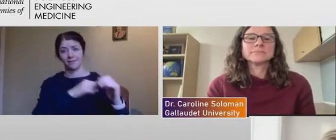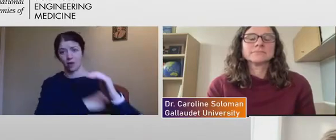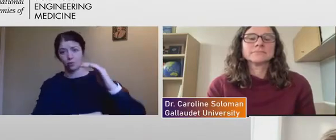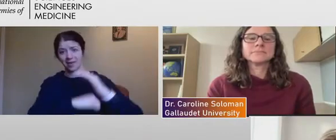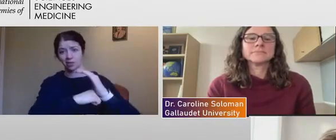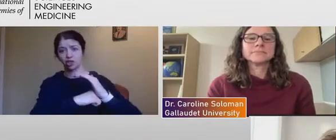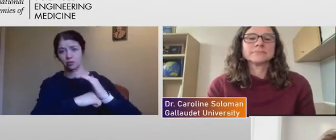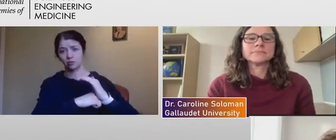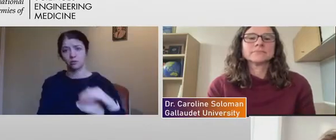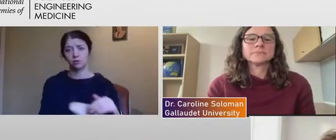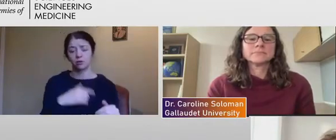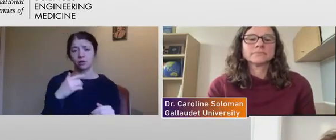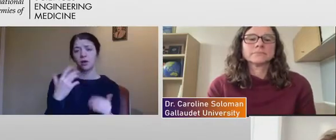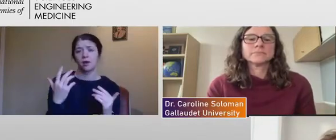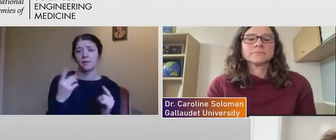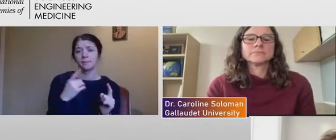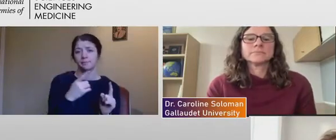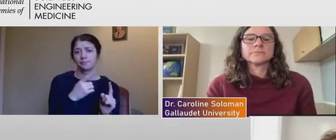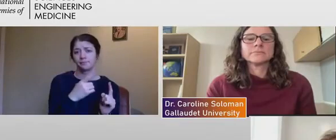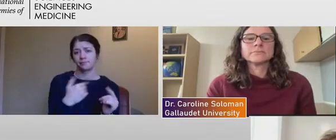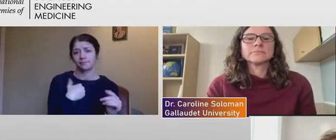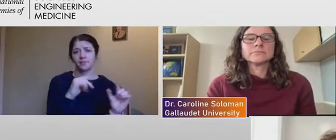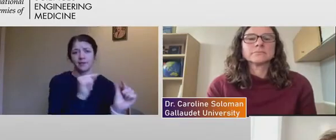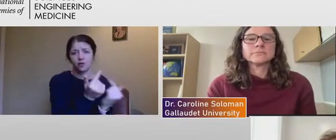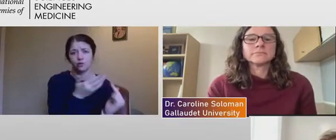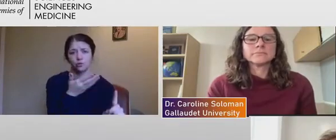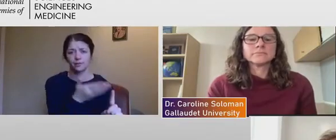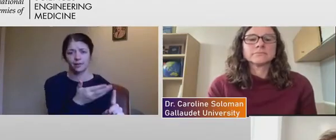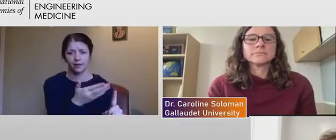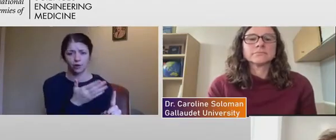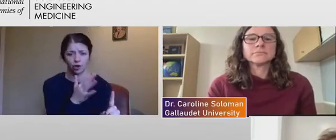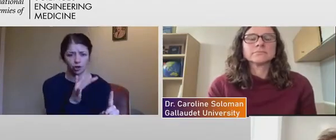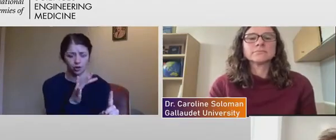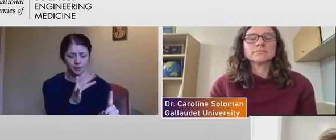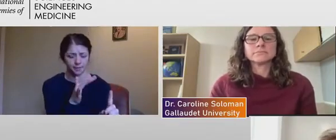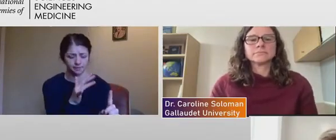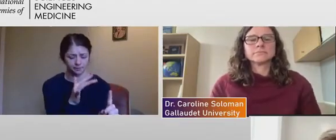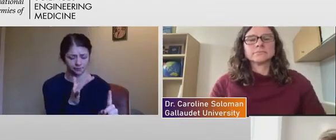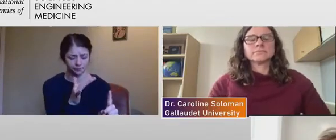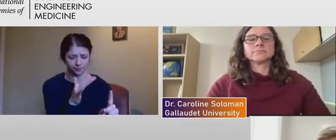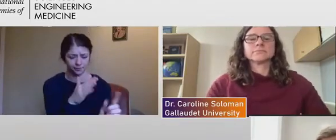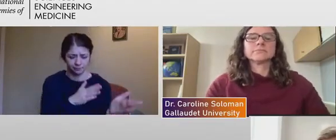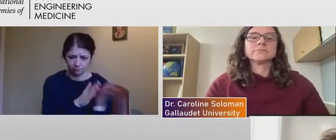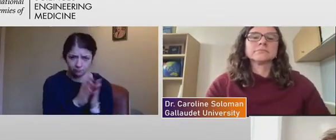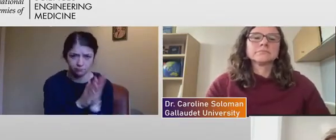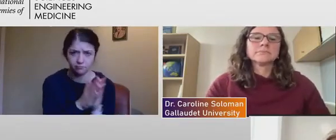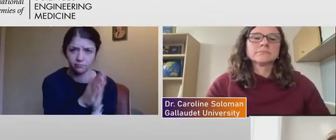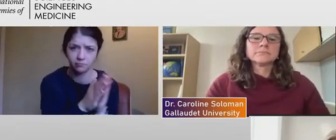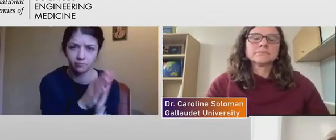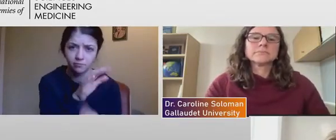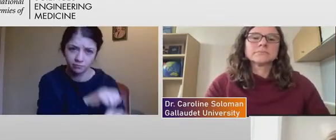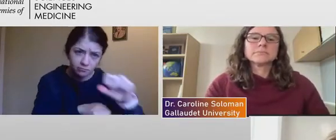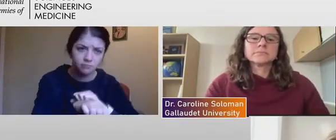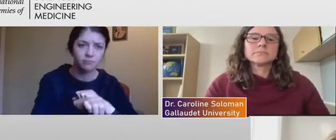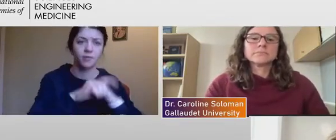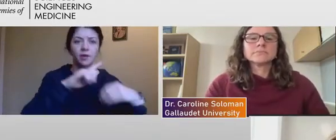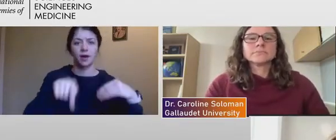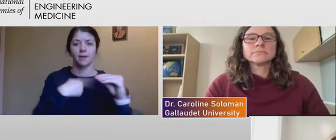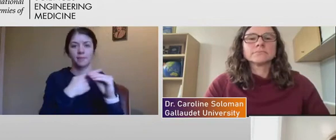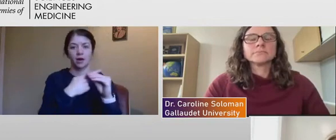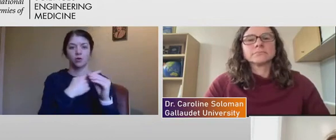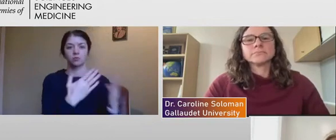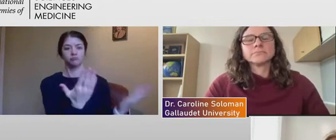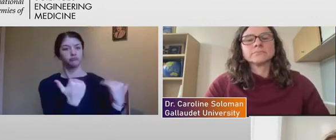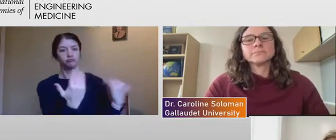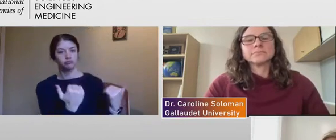uh, there's a group there that, uh, has been, I think, very proactive, uh, about bringing people with